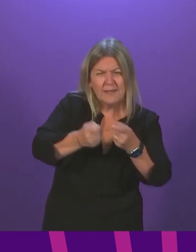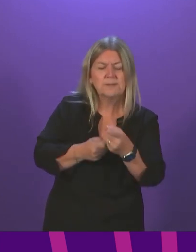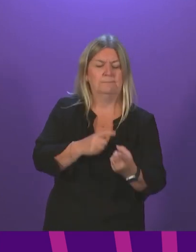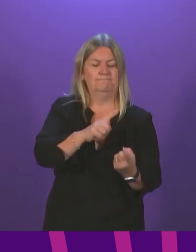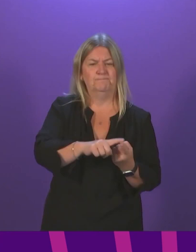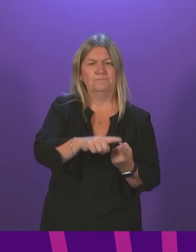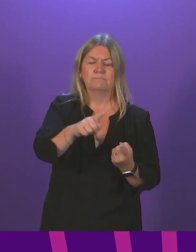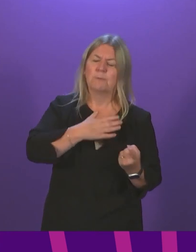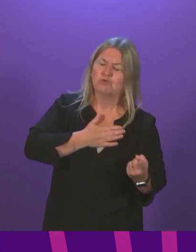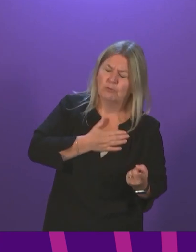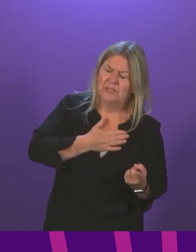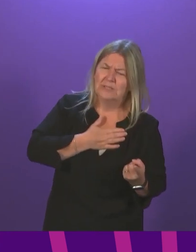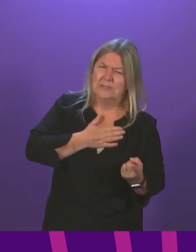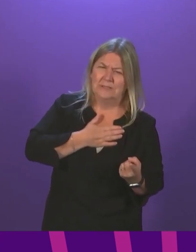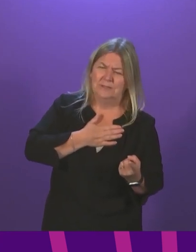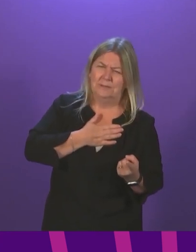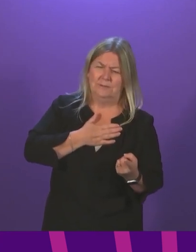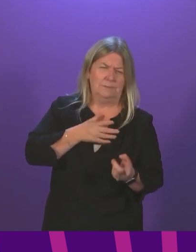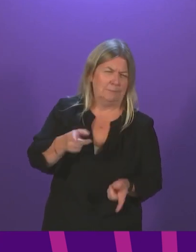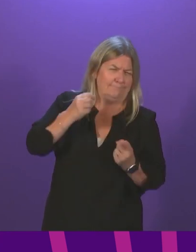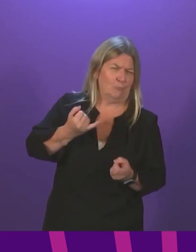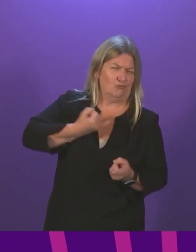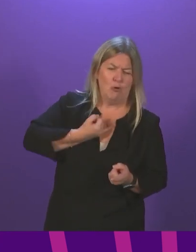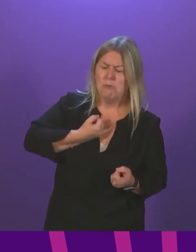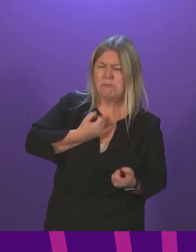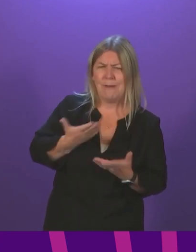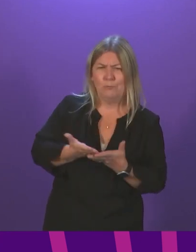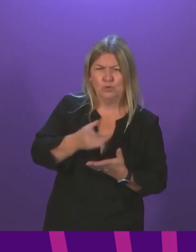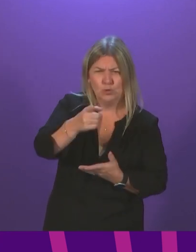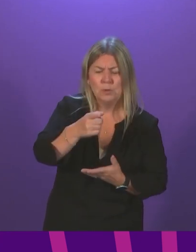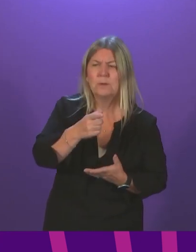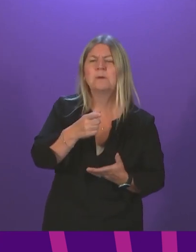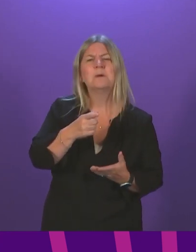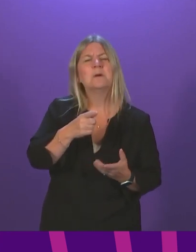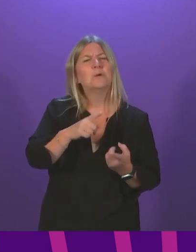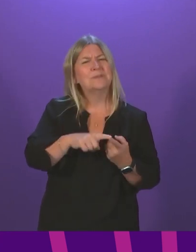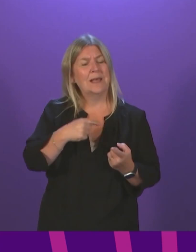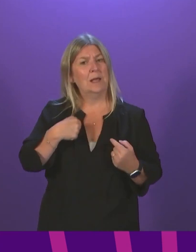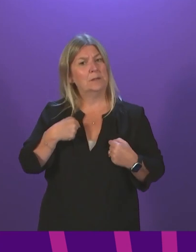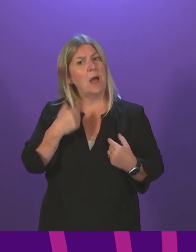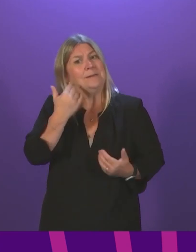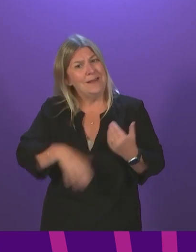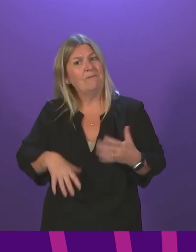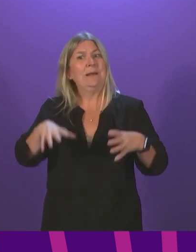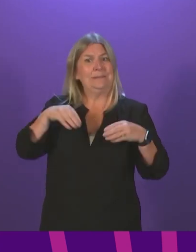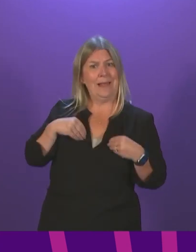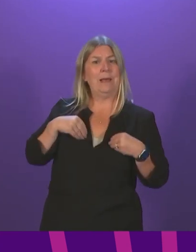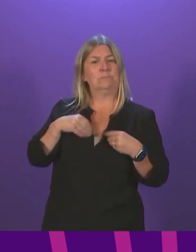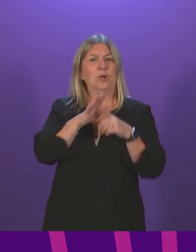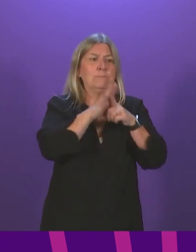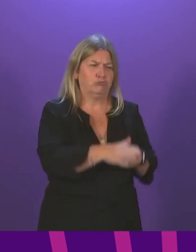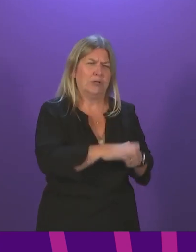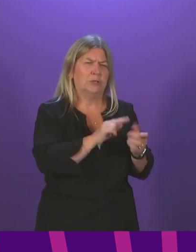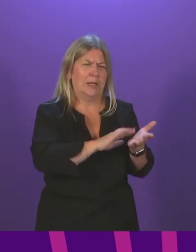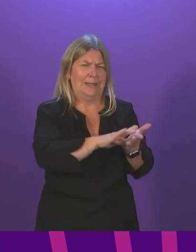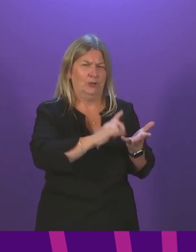Firstly, forgive me if I heard wrongly. I was struggling at points to hear Douglas Ross. But I think he said at one point that I didn't accept that there was pressure on the